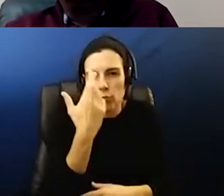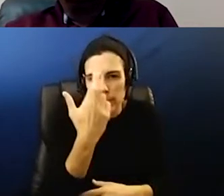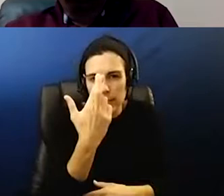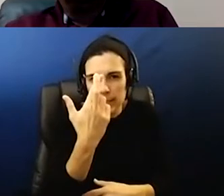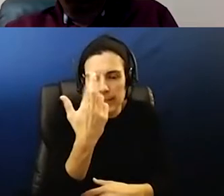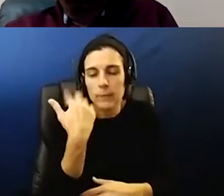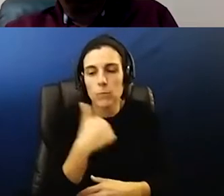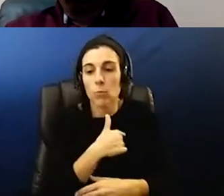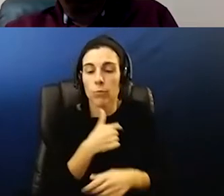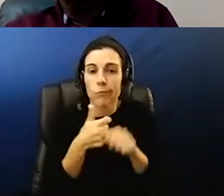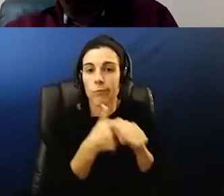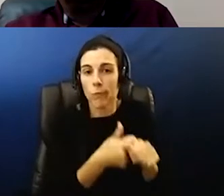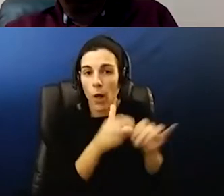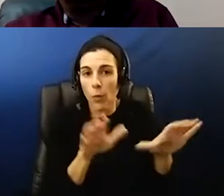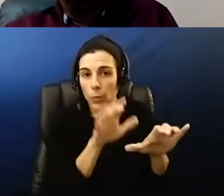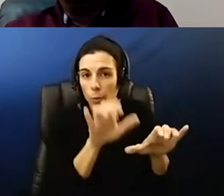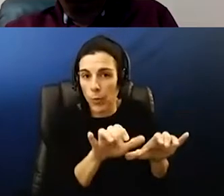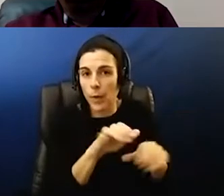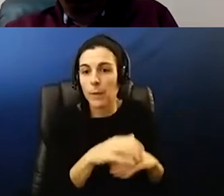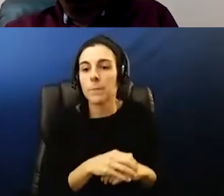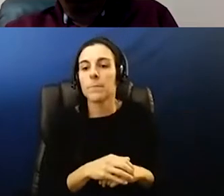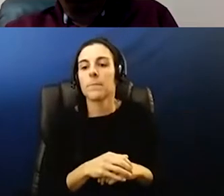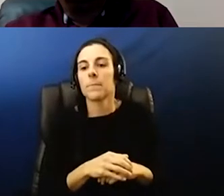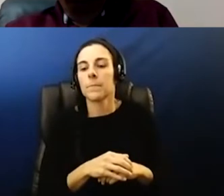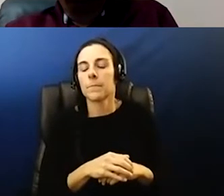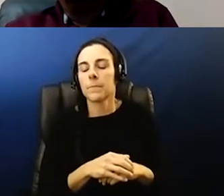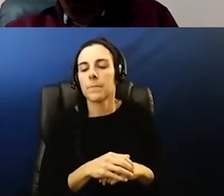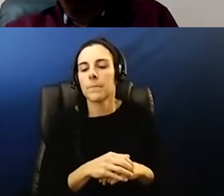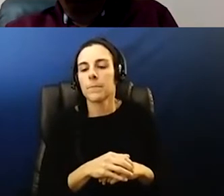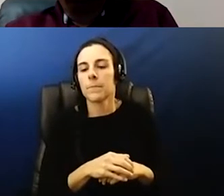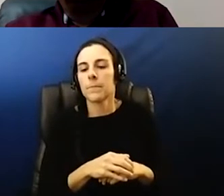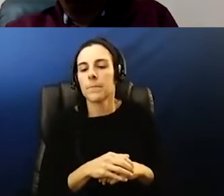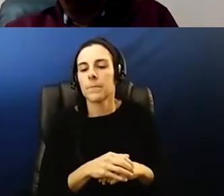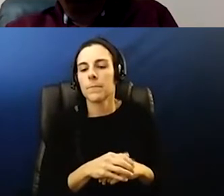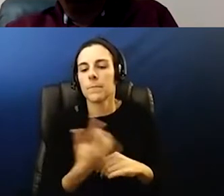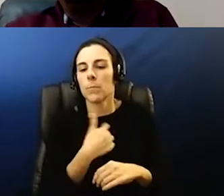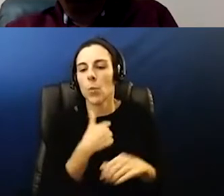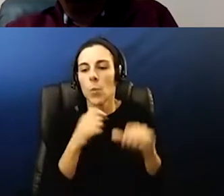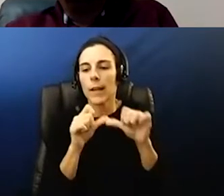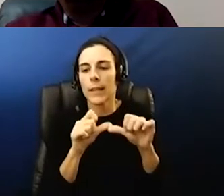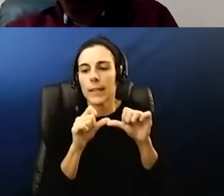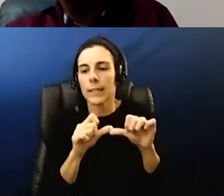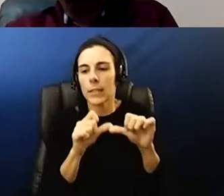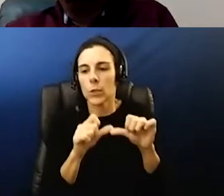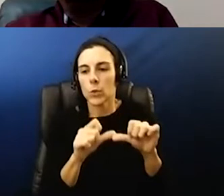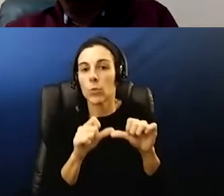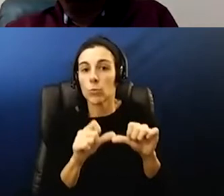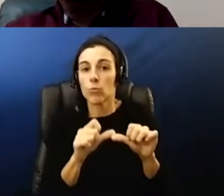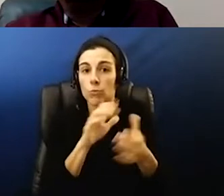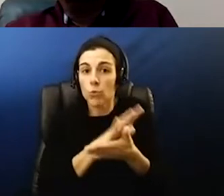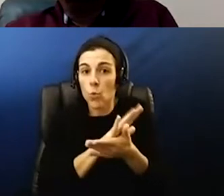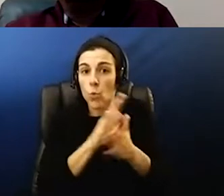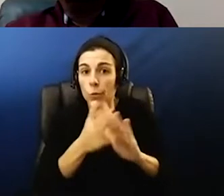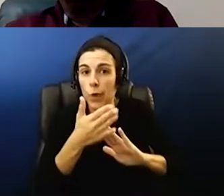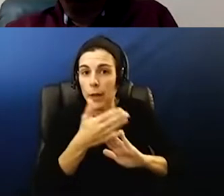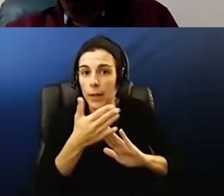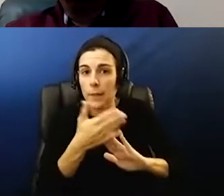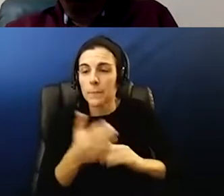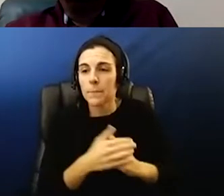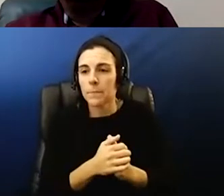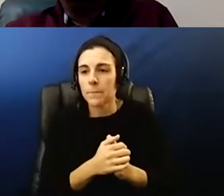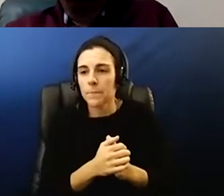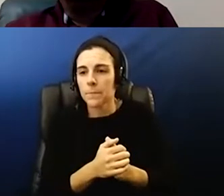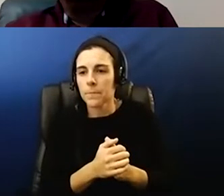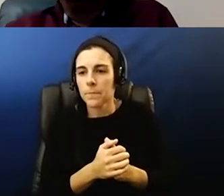do that but um but we continue to keep our schools open you know one of our um